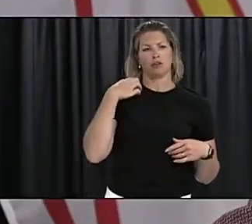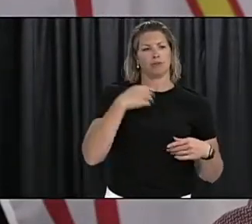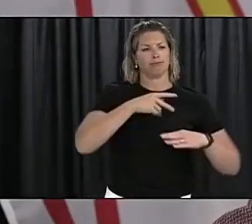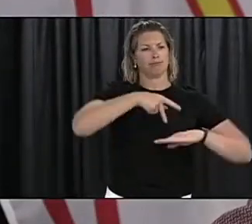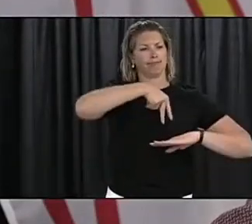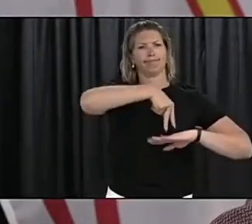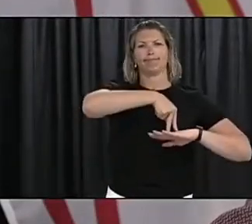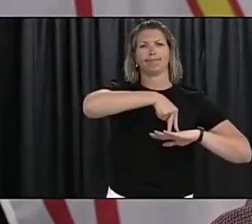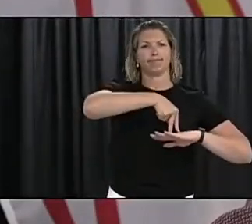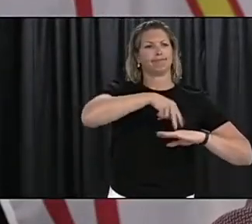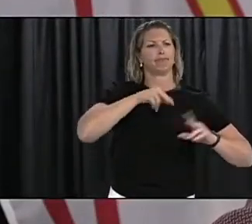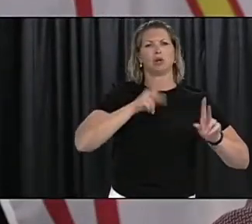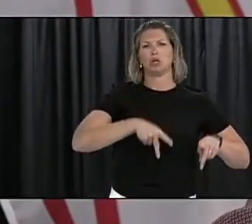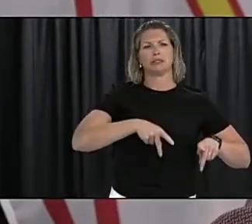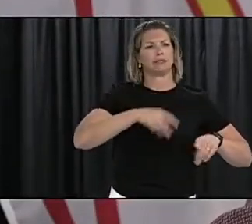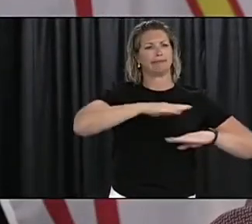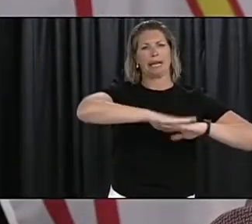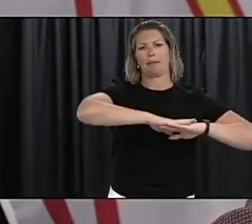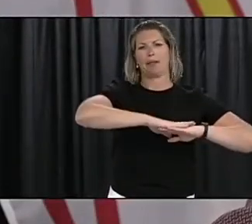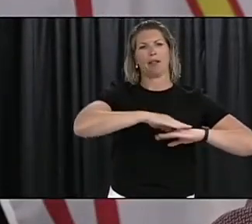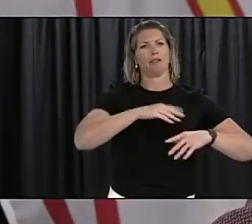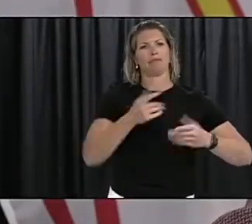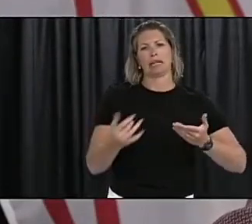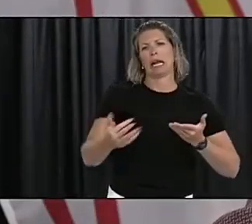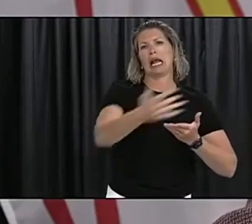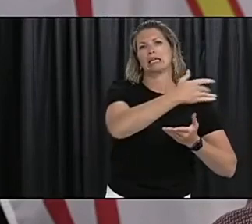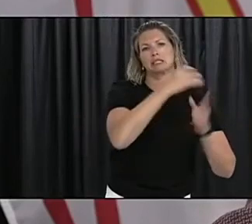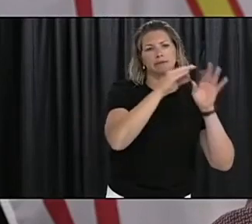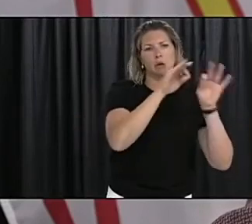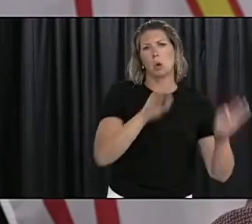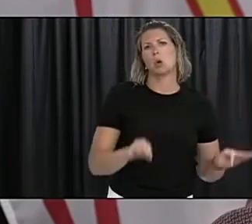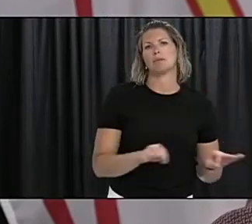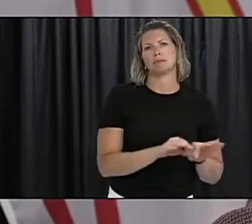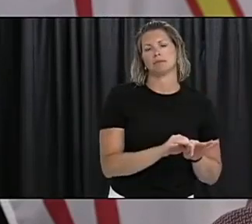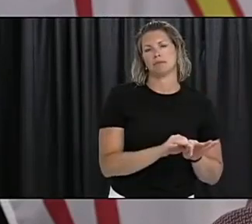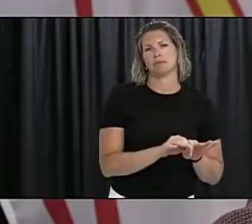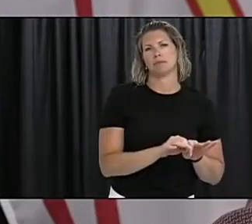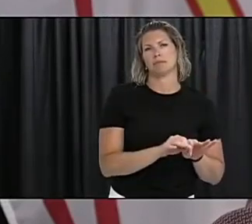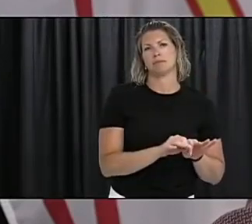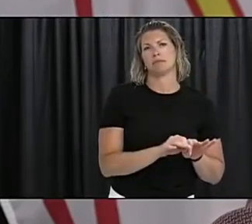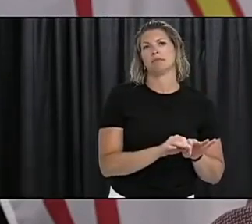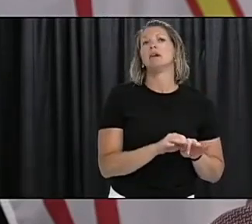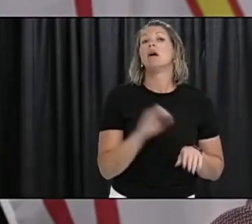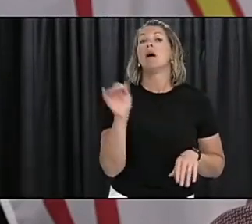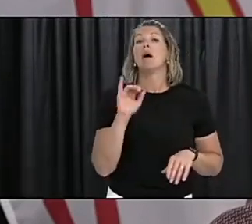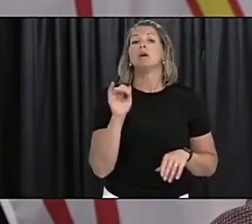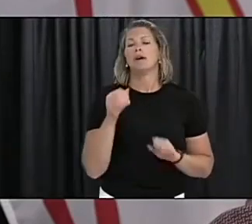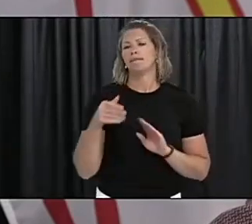in Porto Bass and of course the fisheries and land resources department are